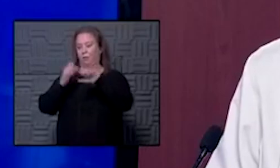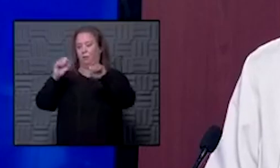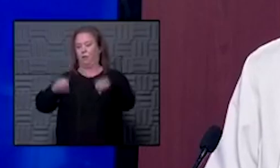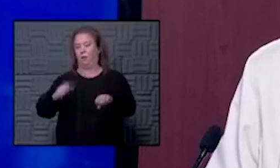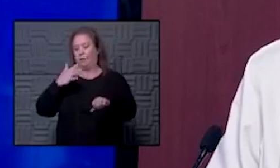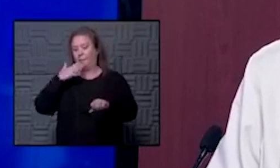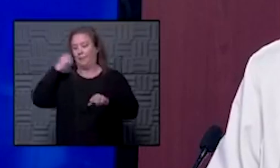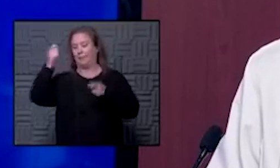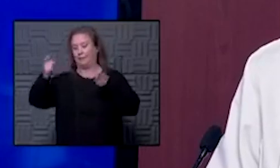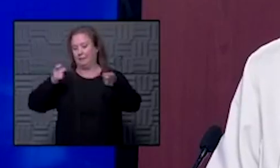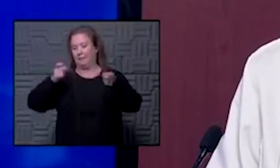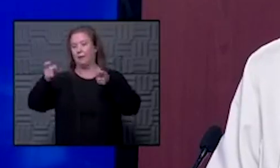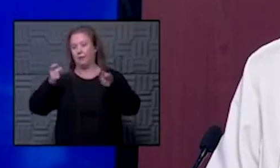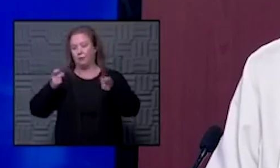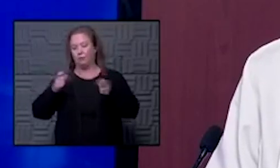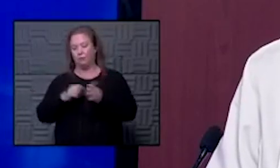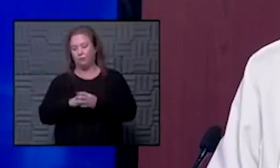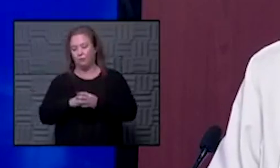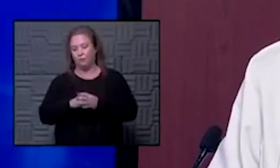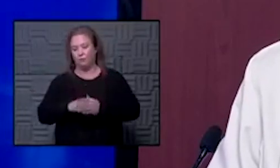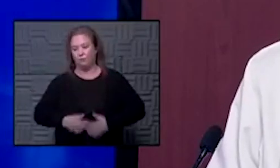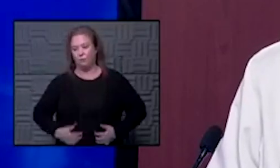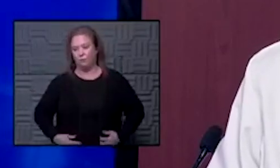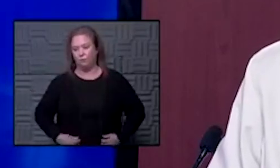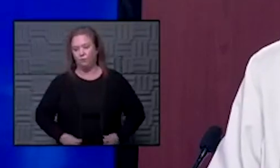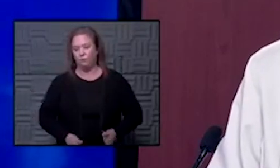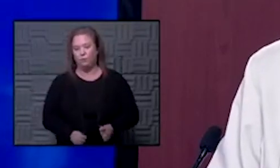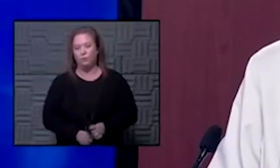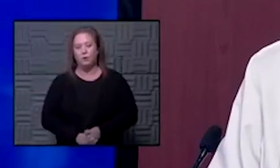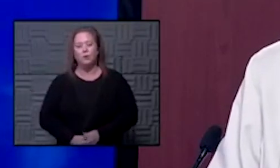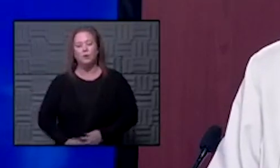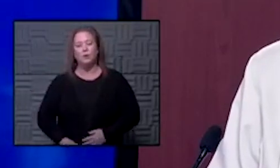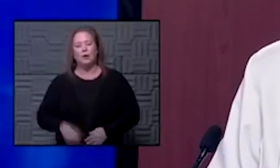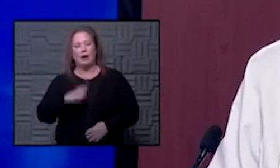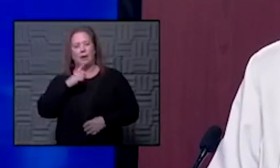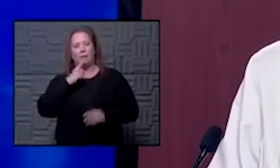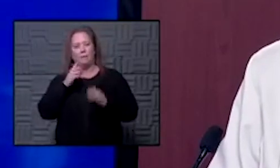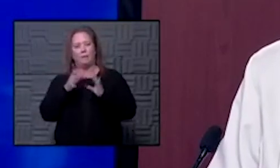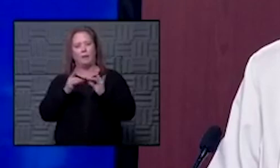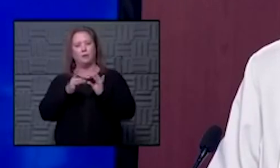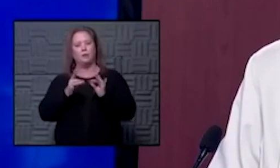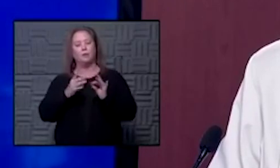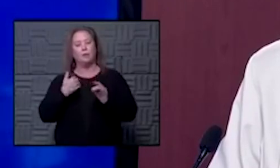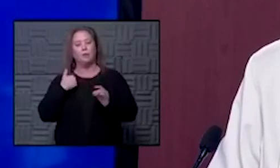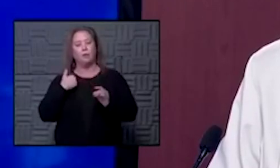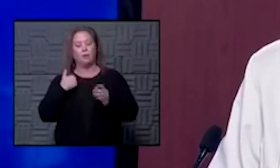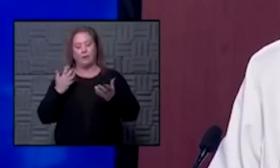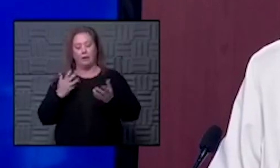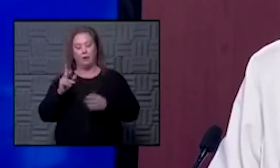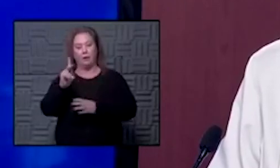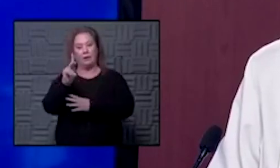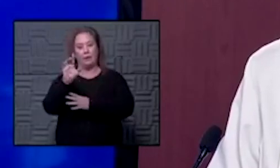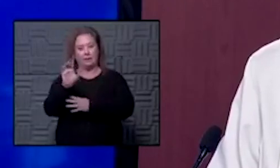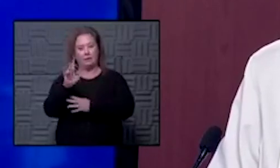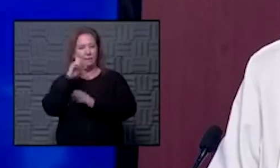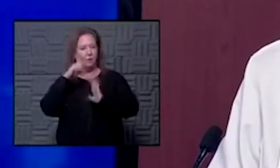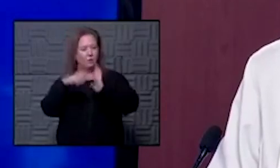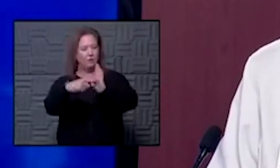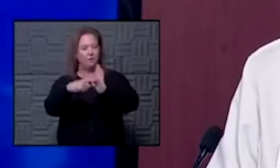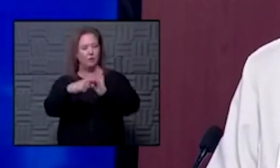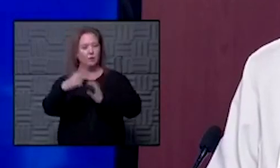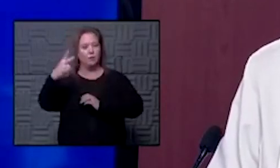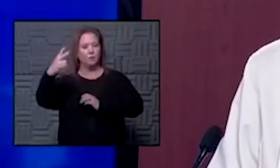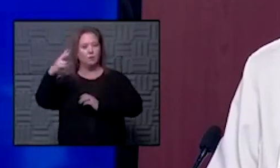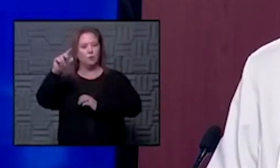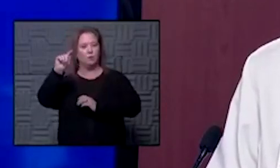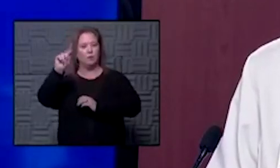best manage some of those things i think i've said this before but for our campus here in kansas city for example two